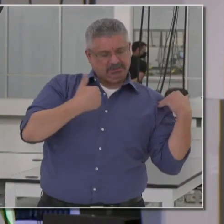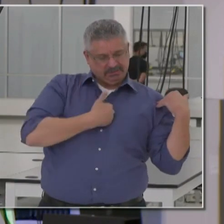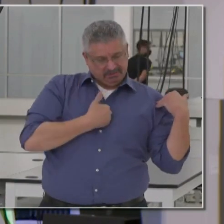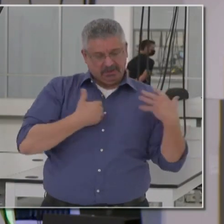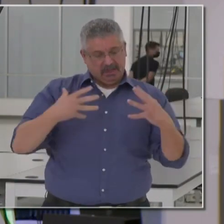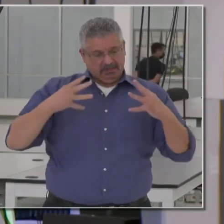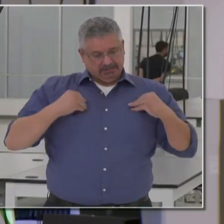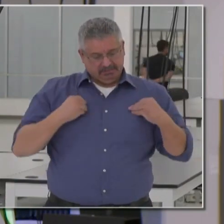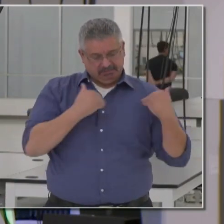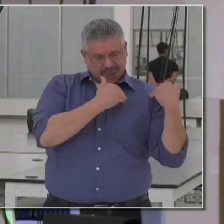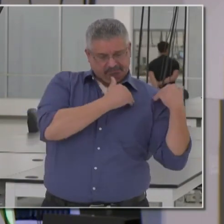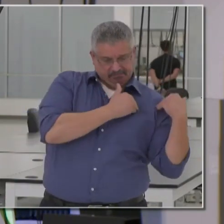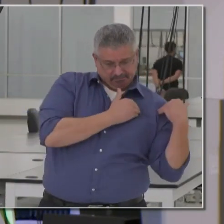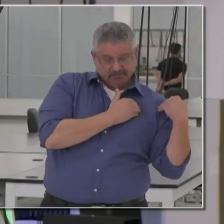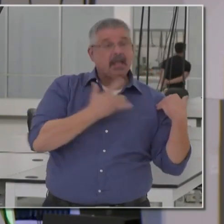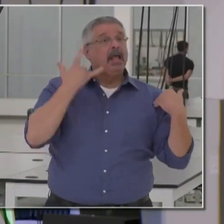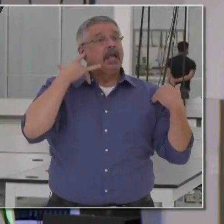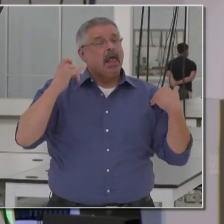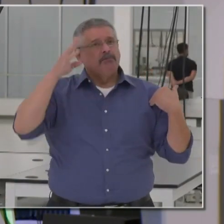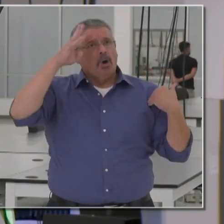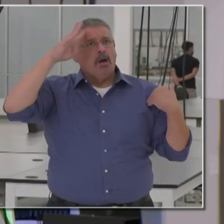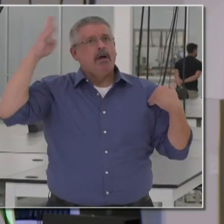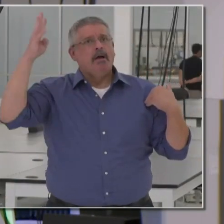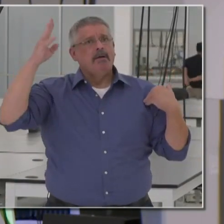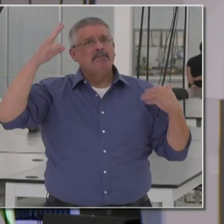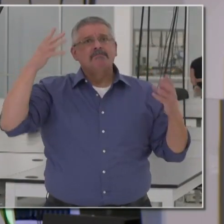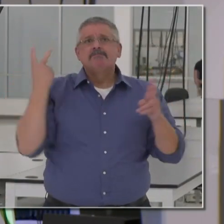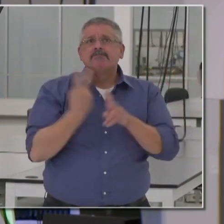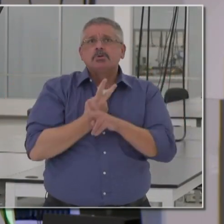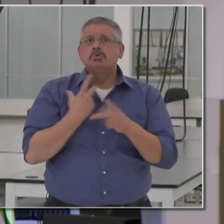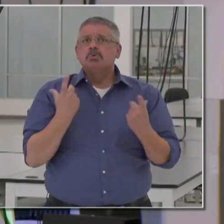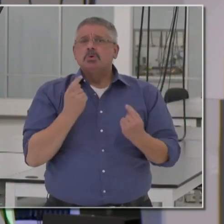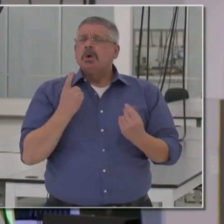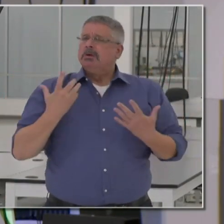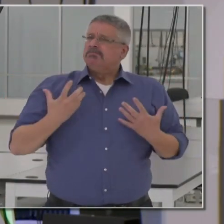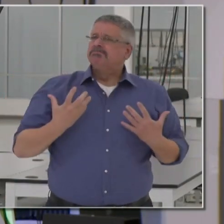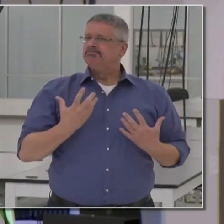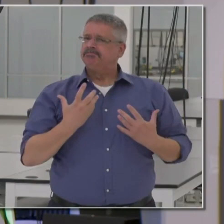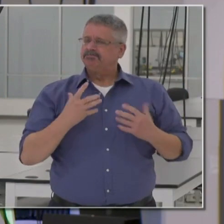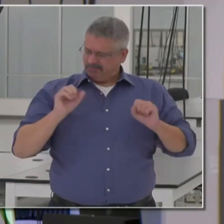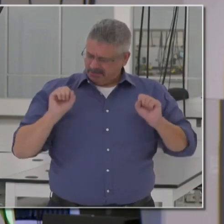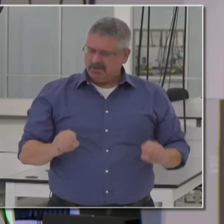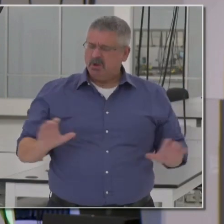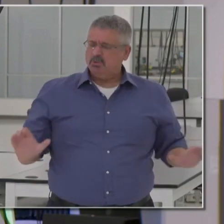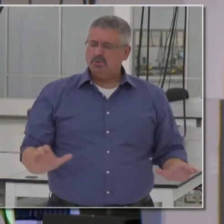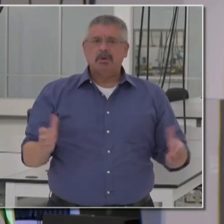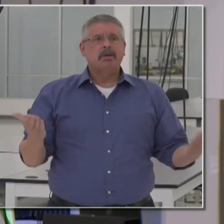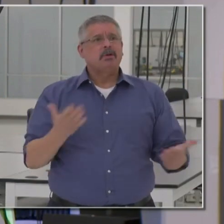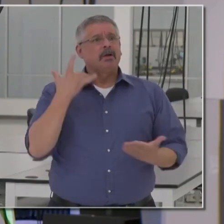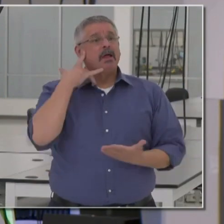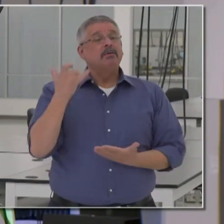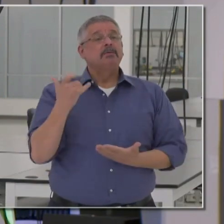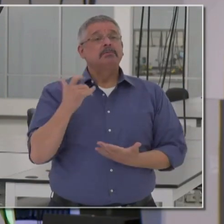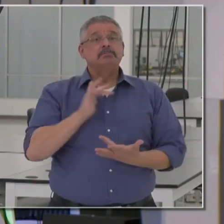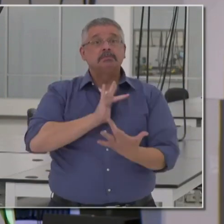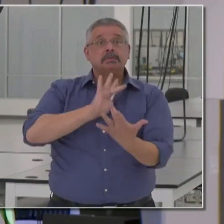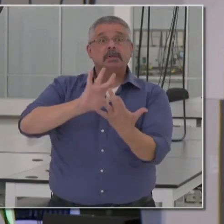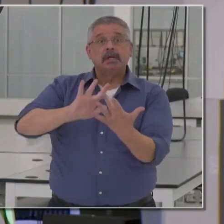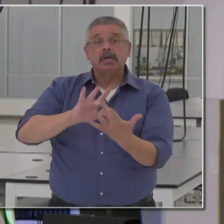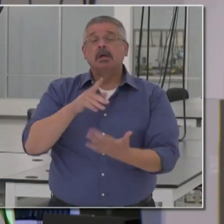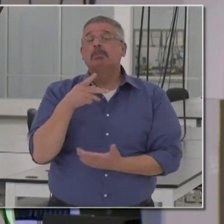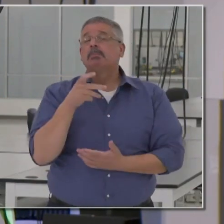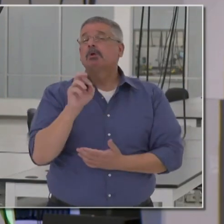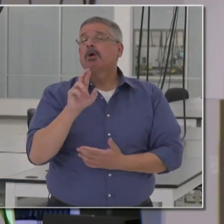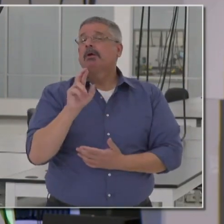a little bit of the California ingenuity and innovative spirit that we're well known for, and we reached out to Perkin Elmer,